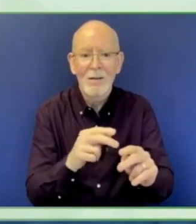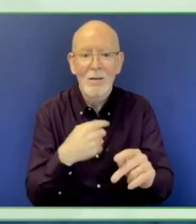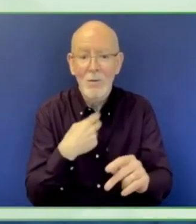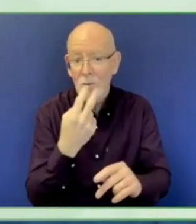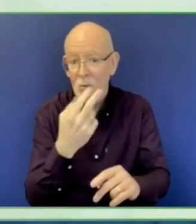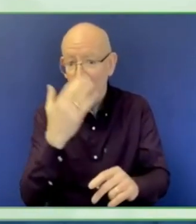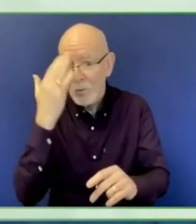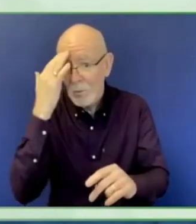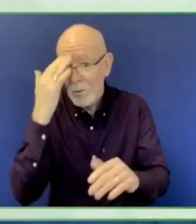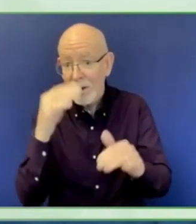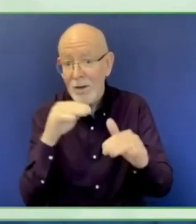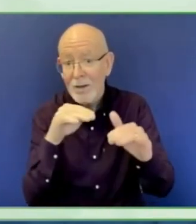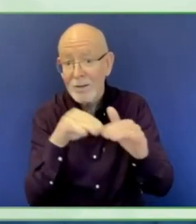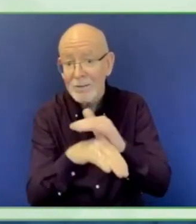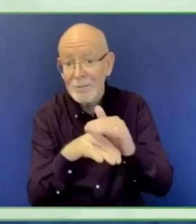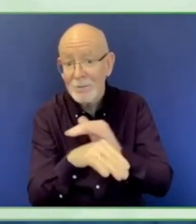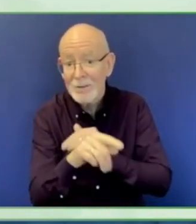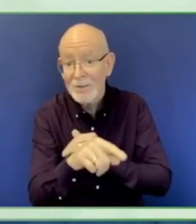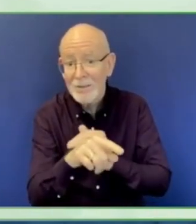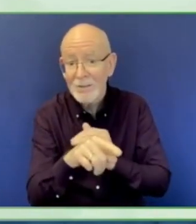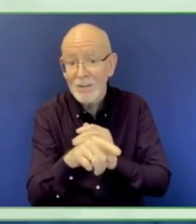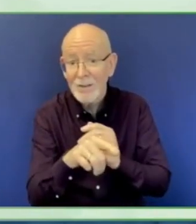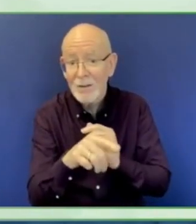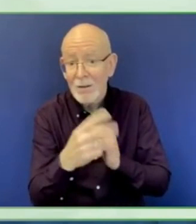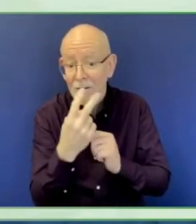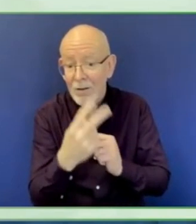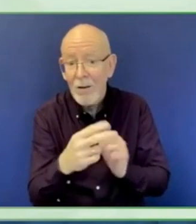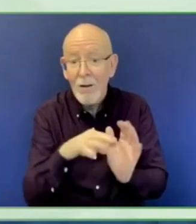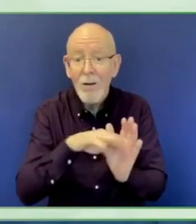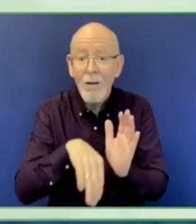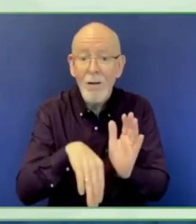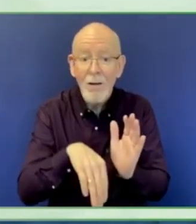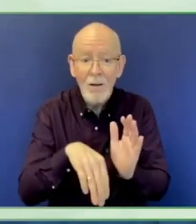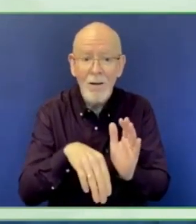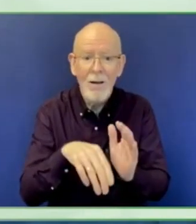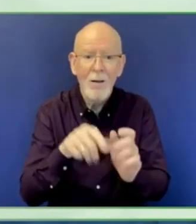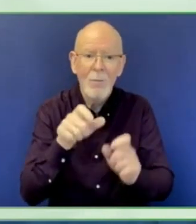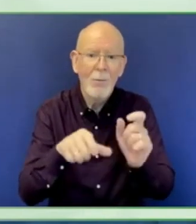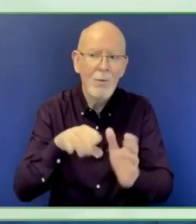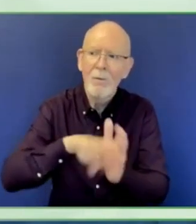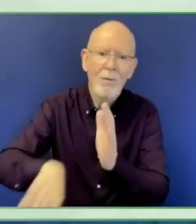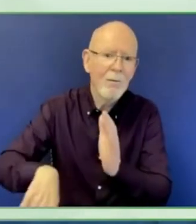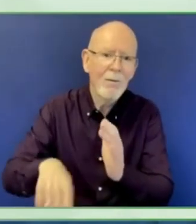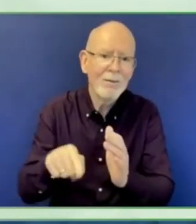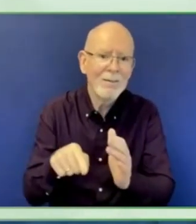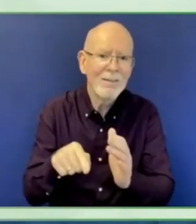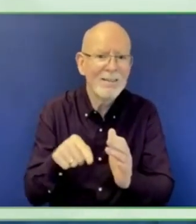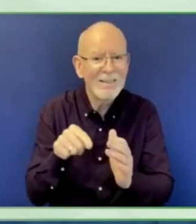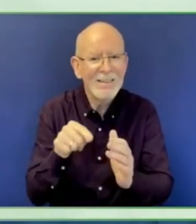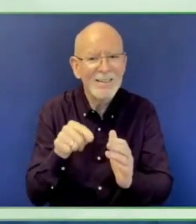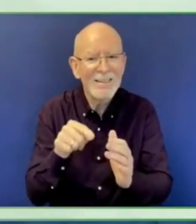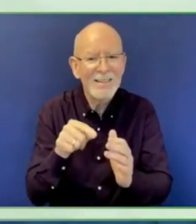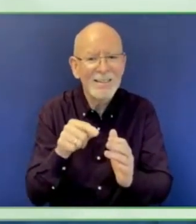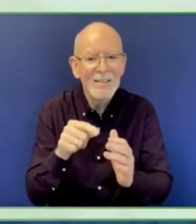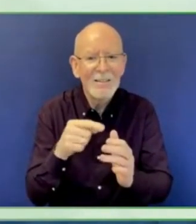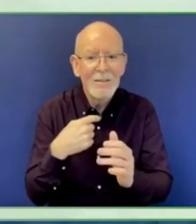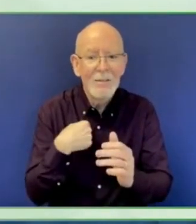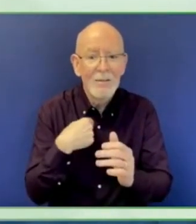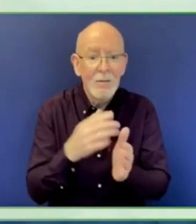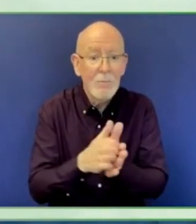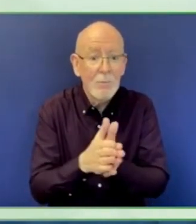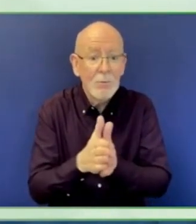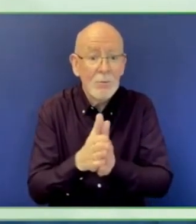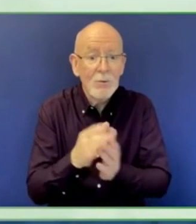design to market, and also we co-authored, well, we wrote the disability-inclusive education ICT landscape review with the World Bank.